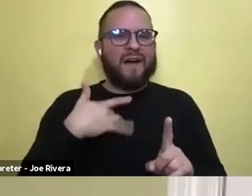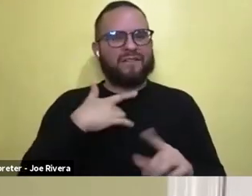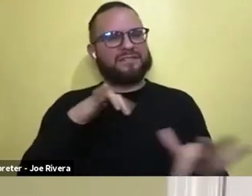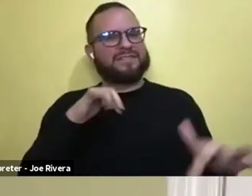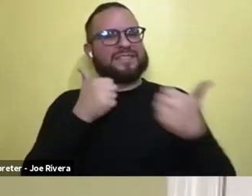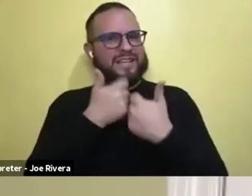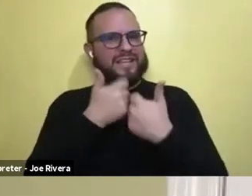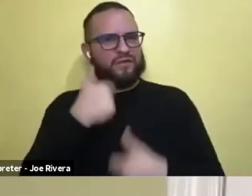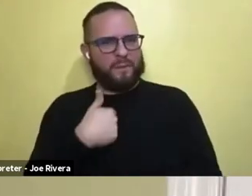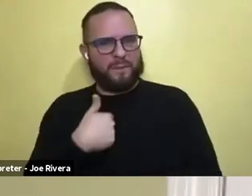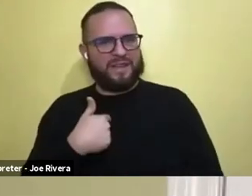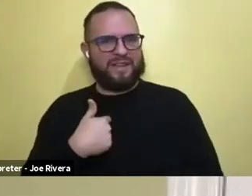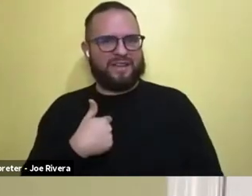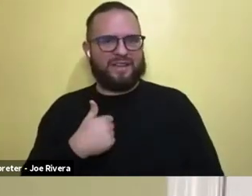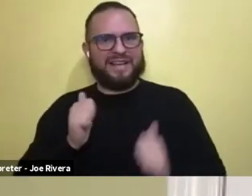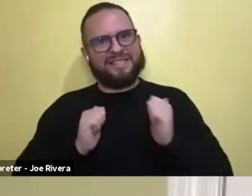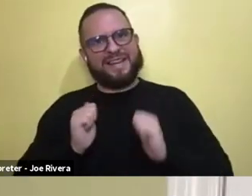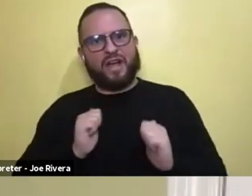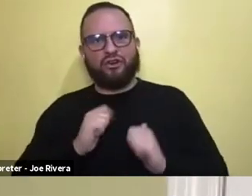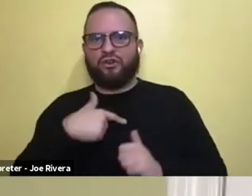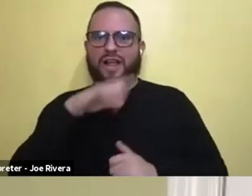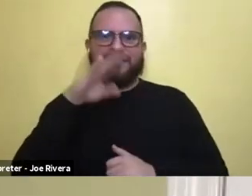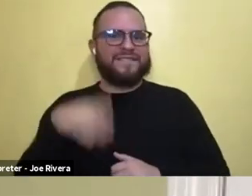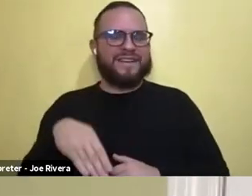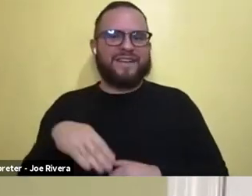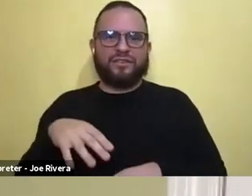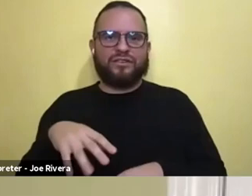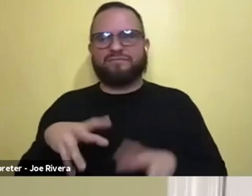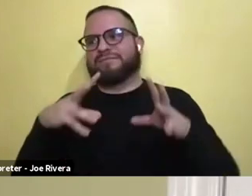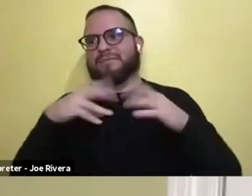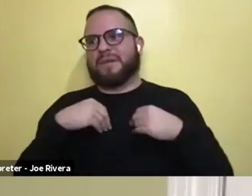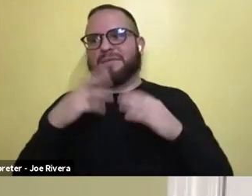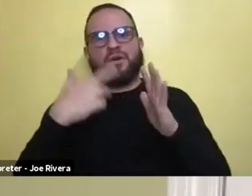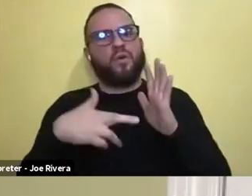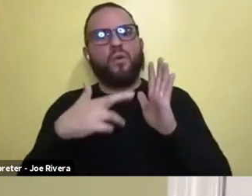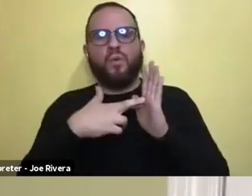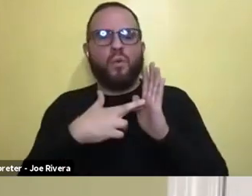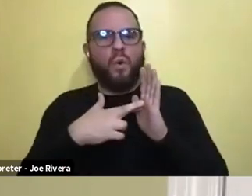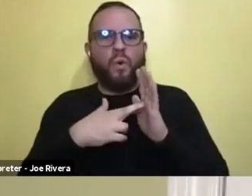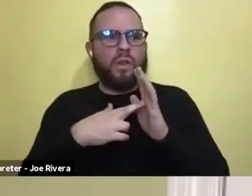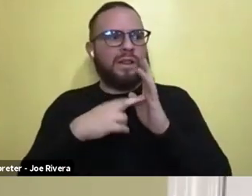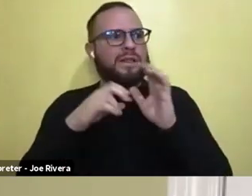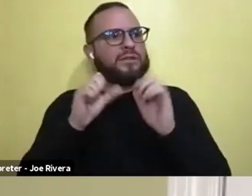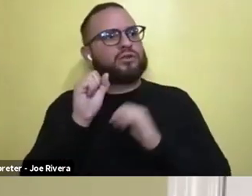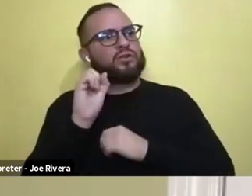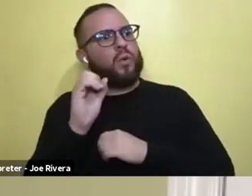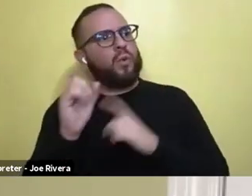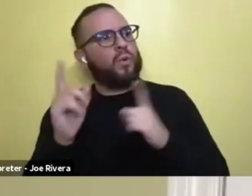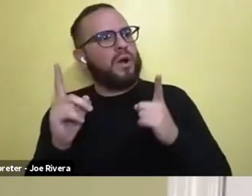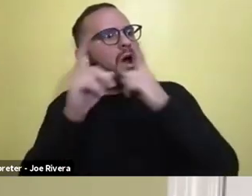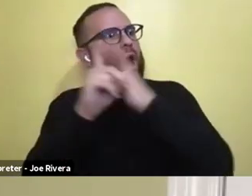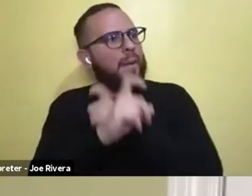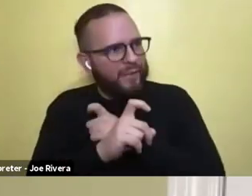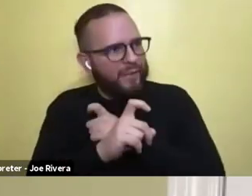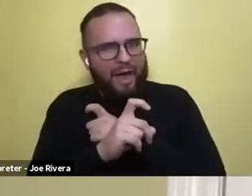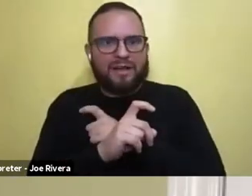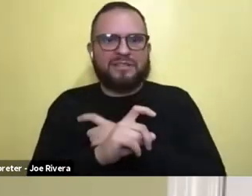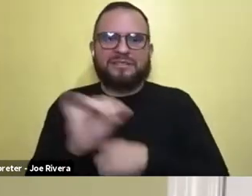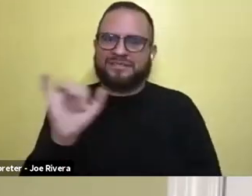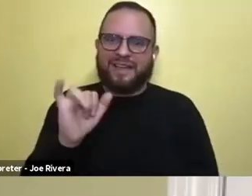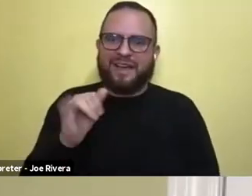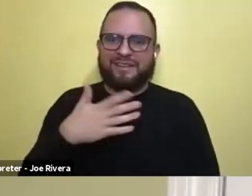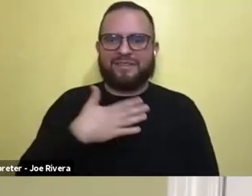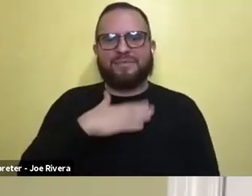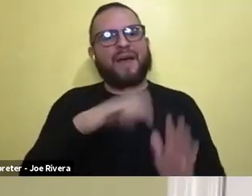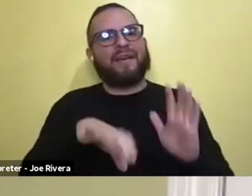You know, I had never taken on a role quite as, um, complex as, as this character. And so